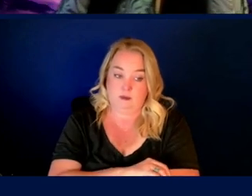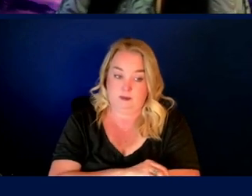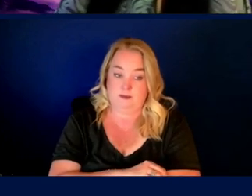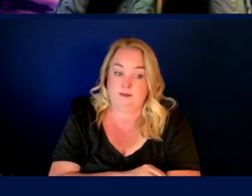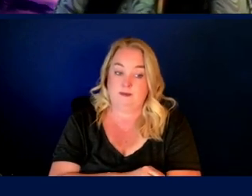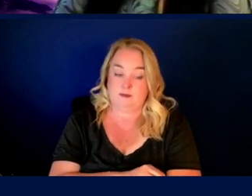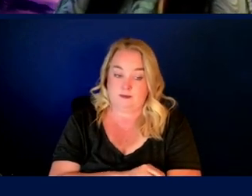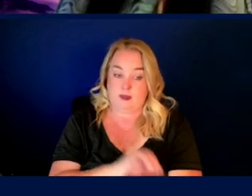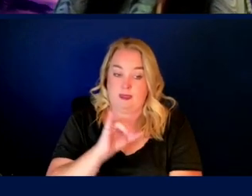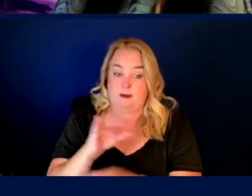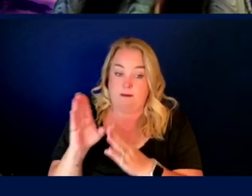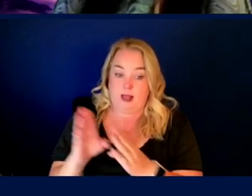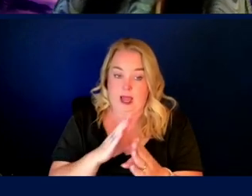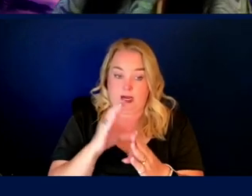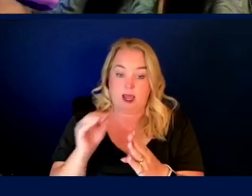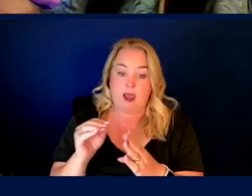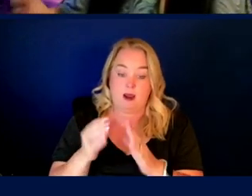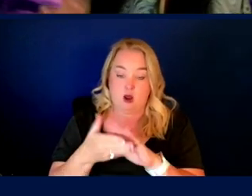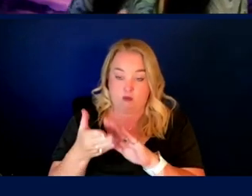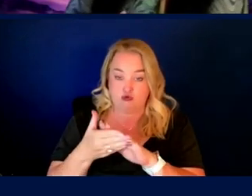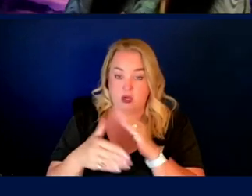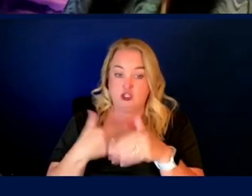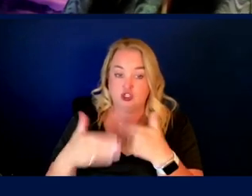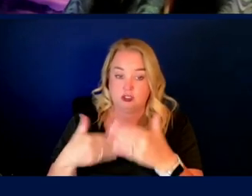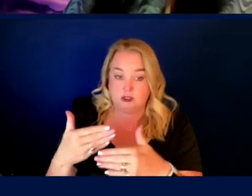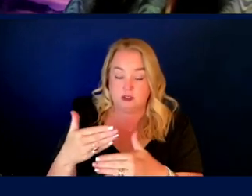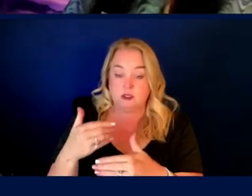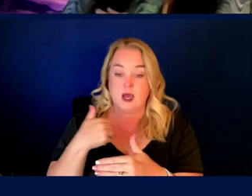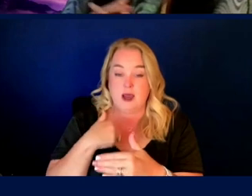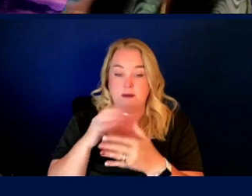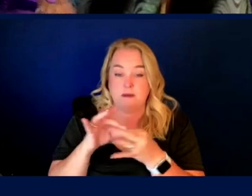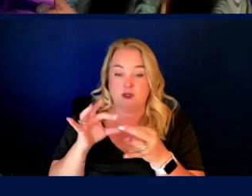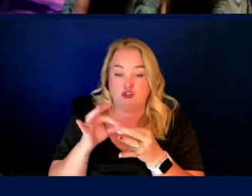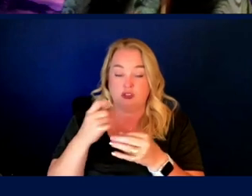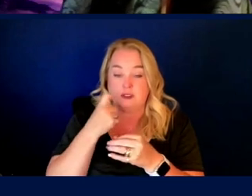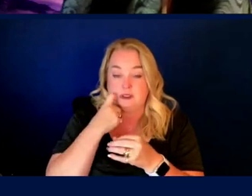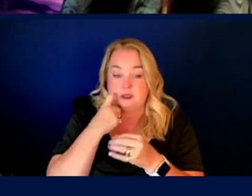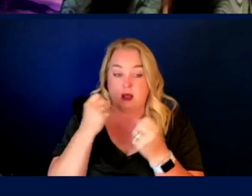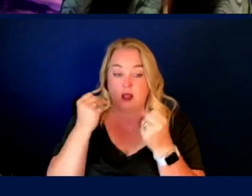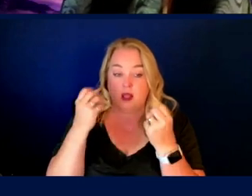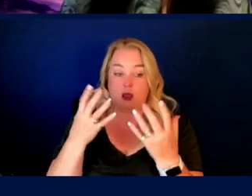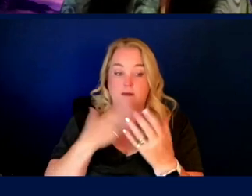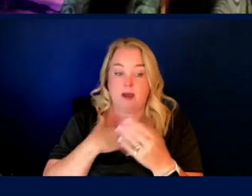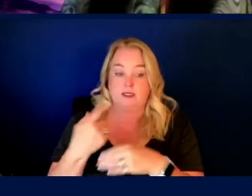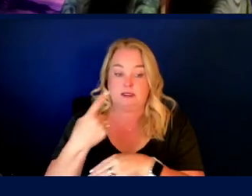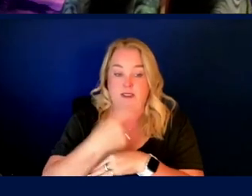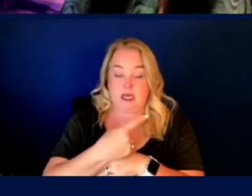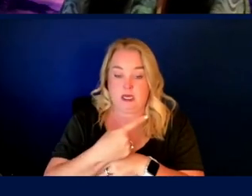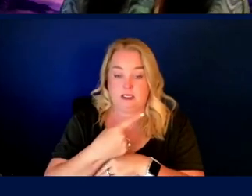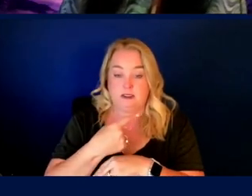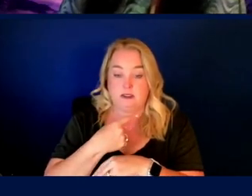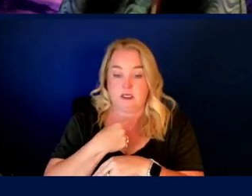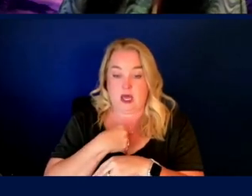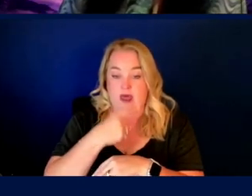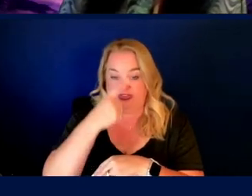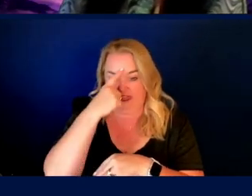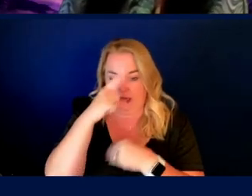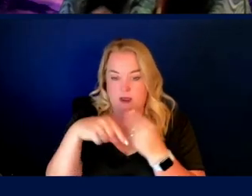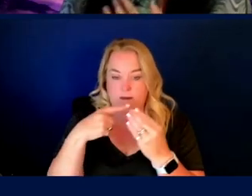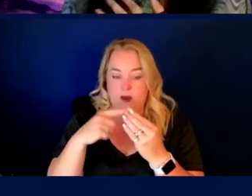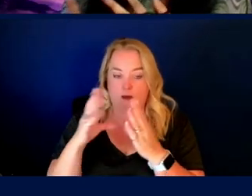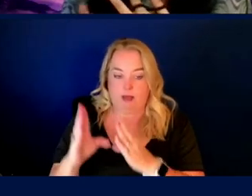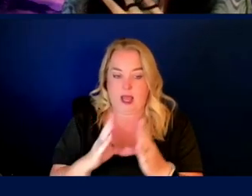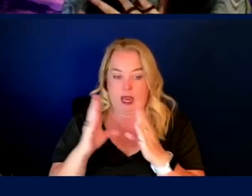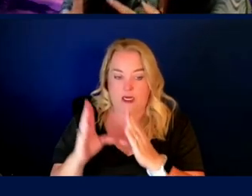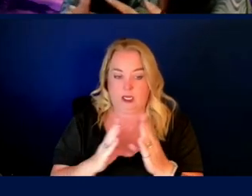mission planning and operations. Uh, so, uh, you know, as I stated earlier, a lot of how I spend my days talking and thinking deeply about mission planning,